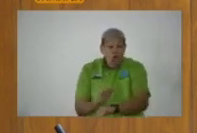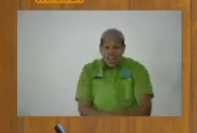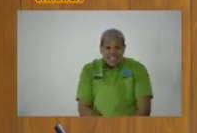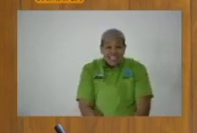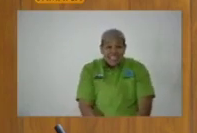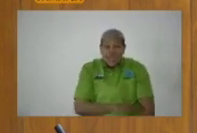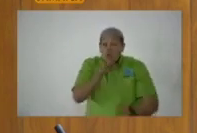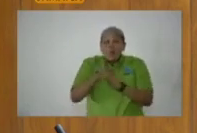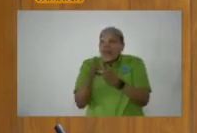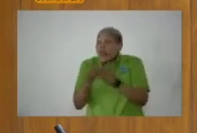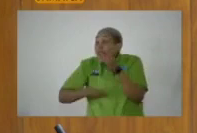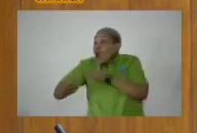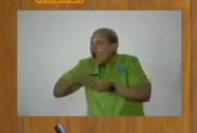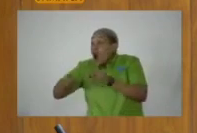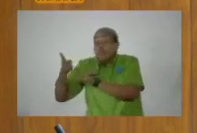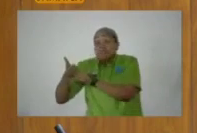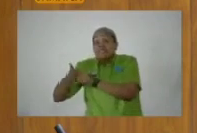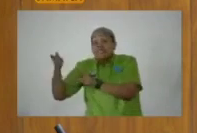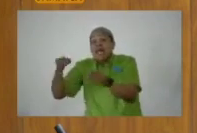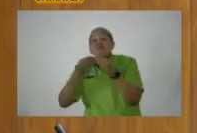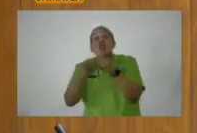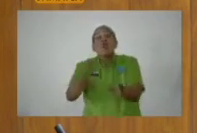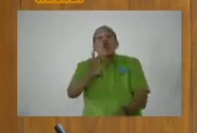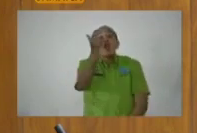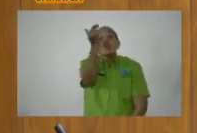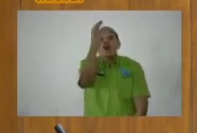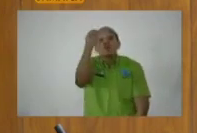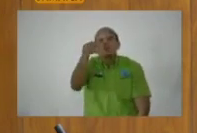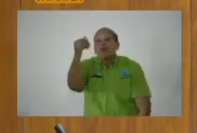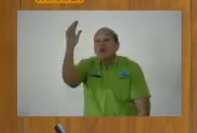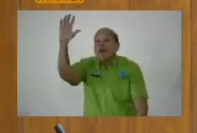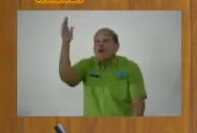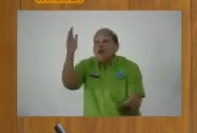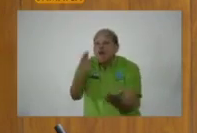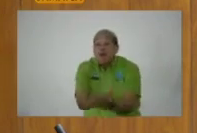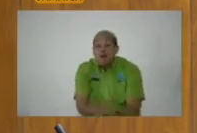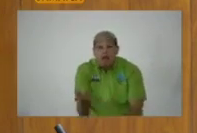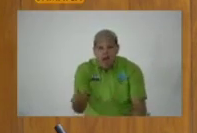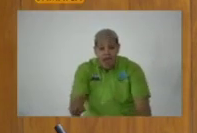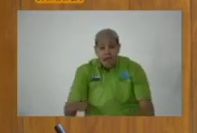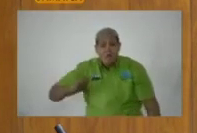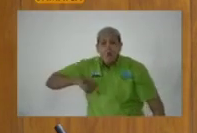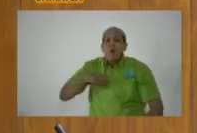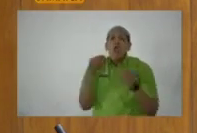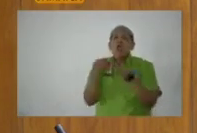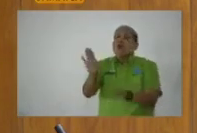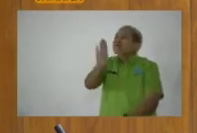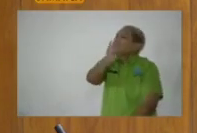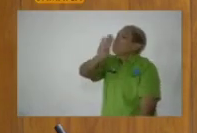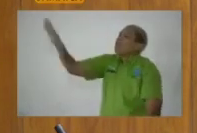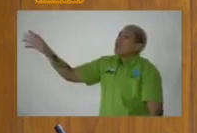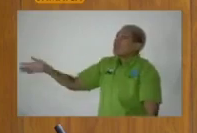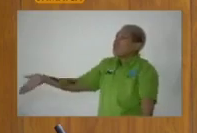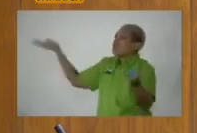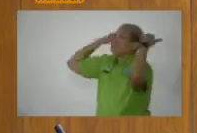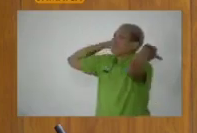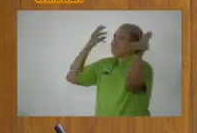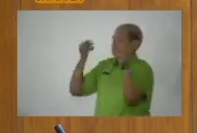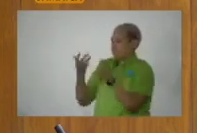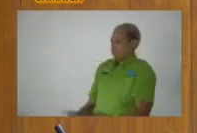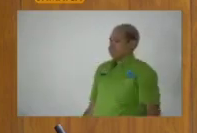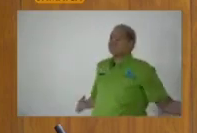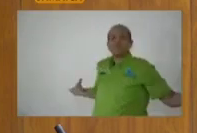when the economy had lost 13% of GDP. And we lost billions of dollars in revenue.